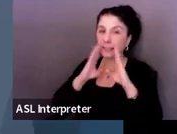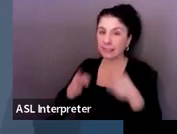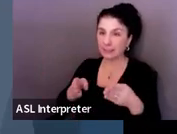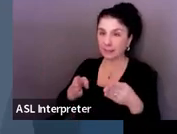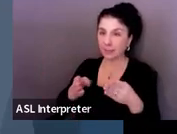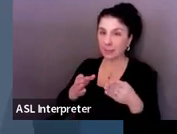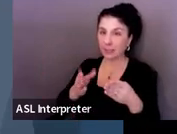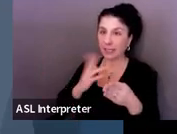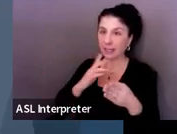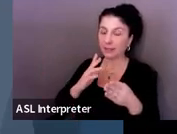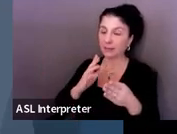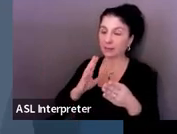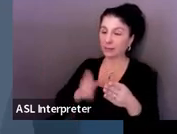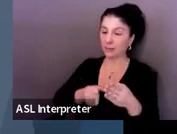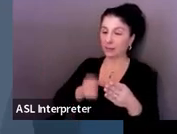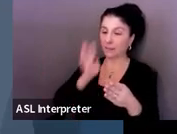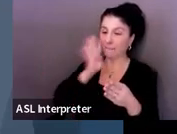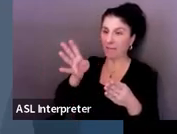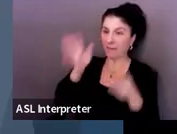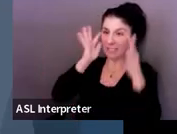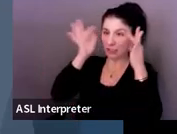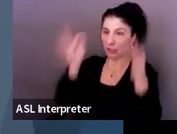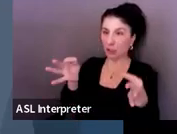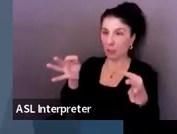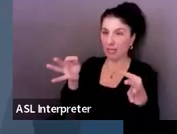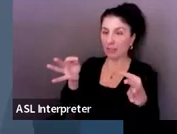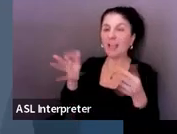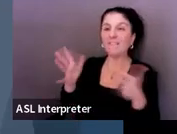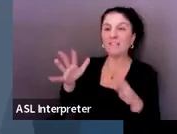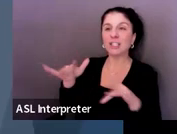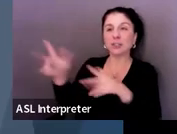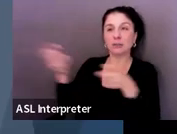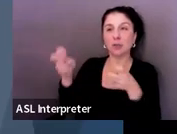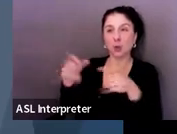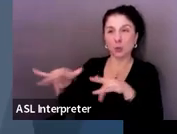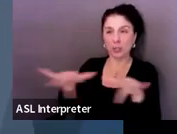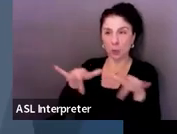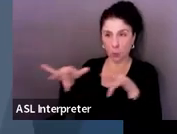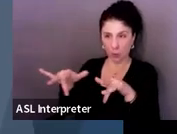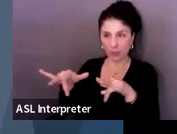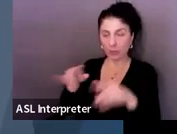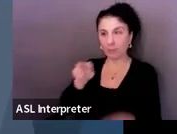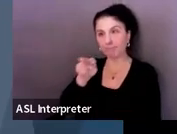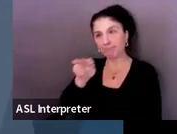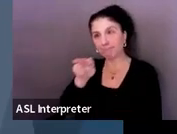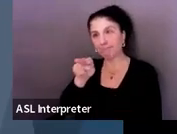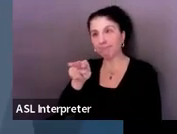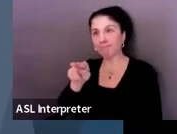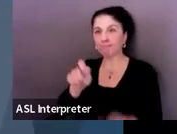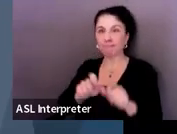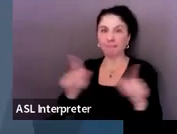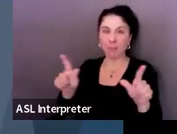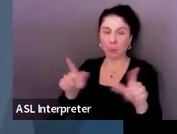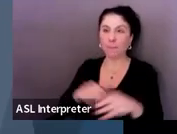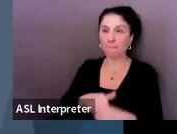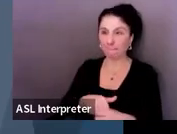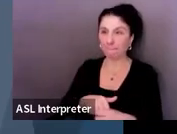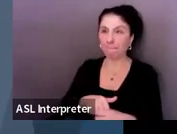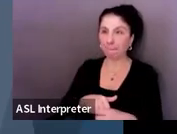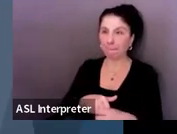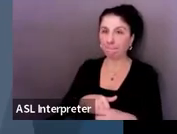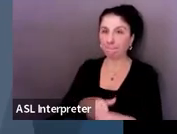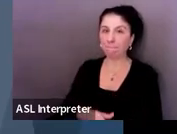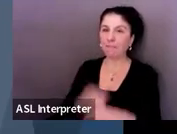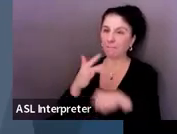that is a live link. We recorded that training and it is available on our professional learning page.